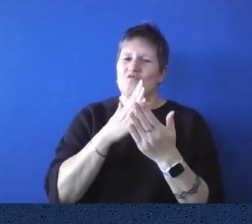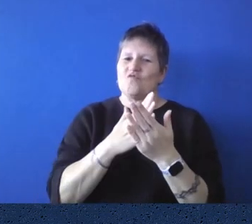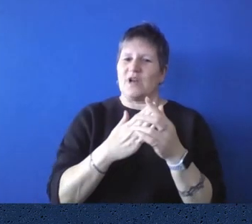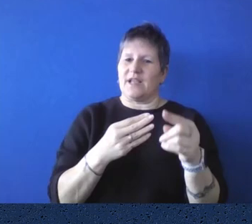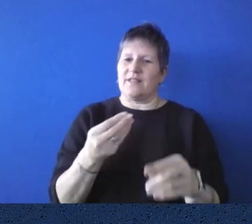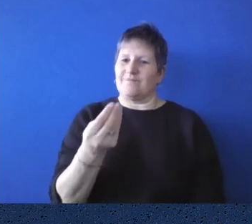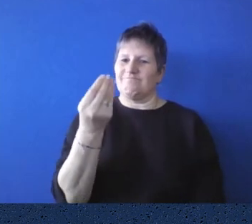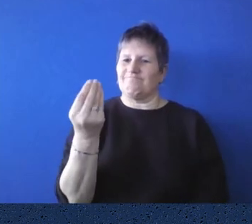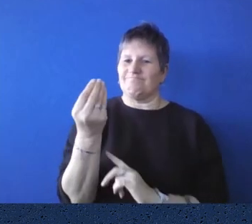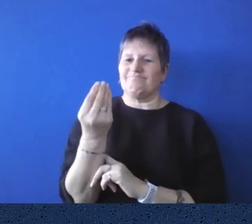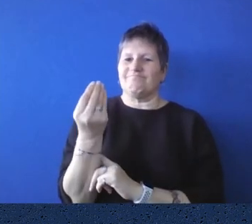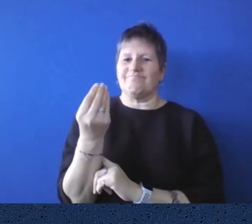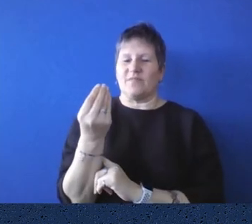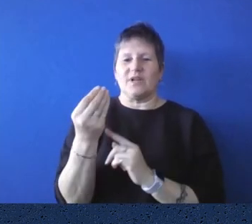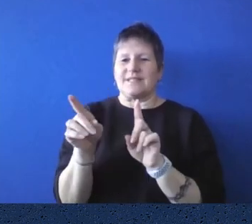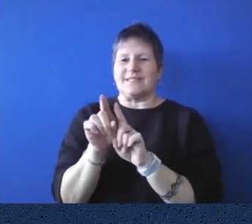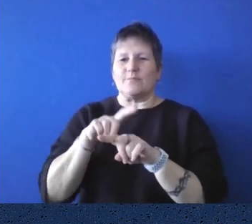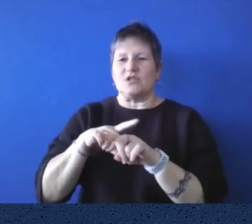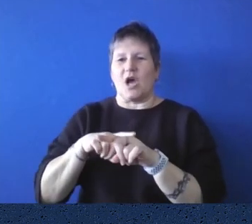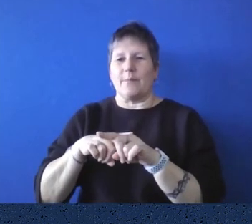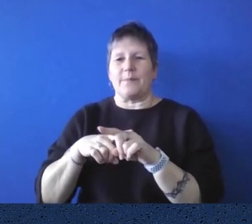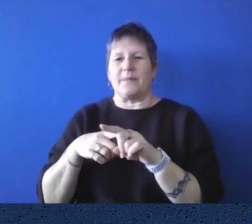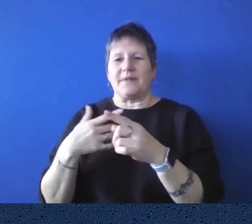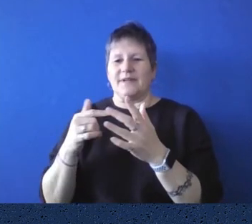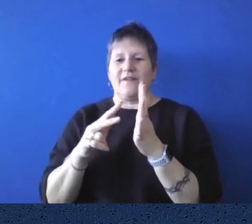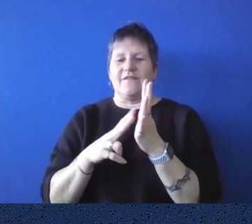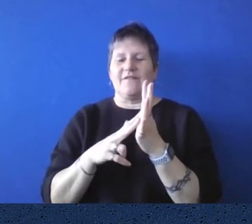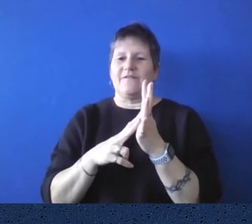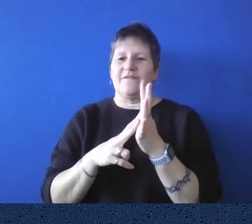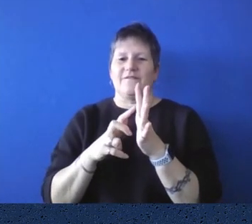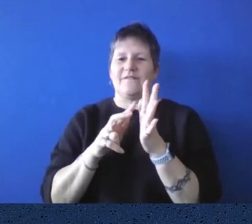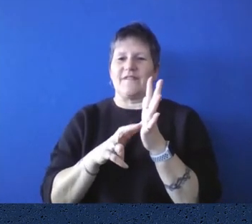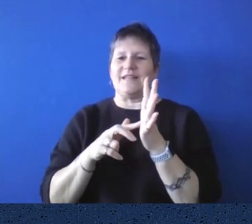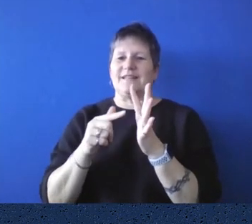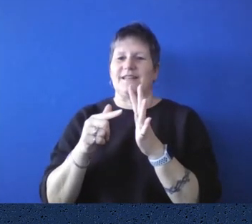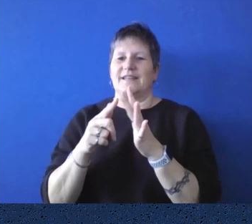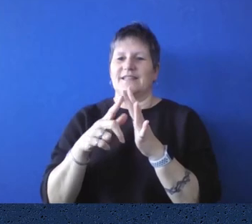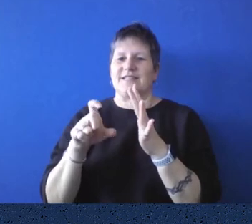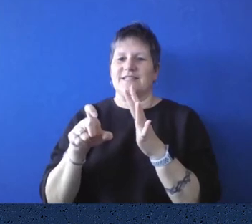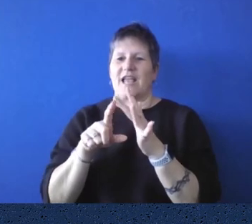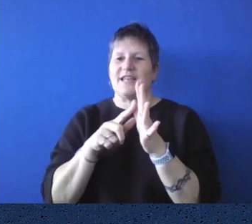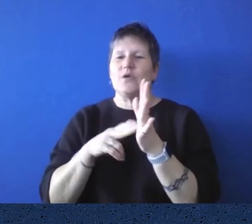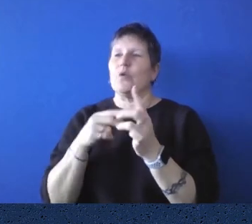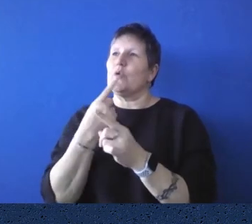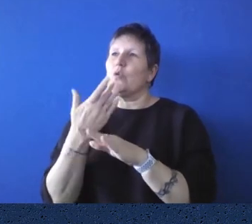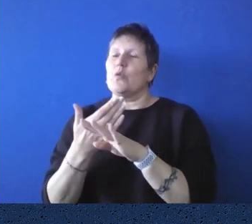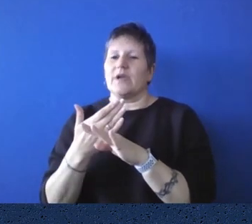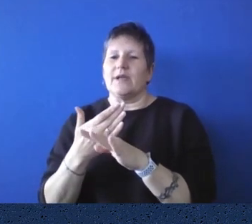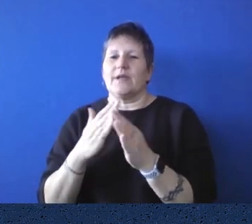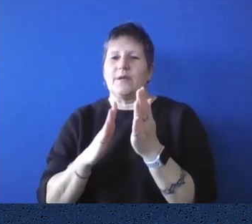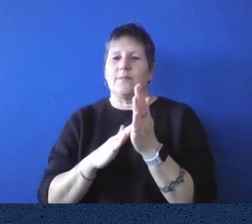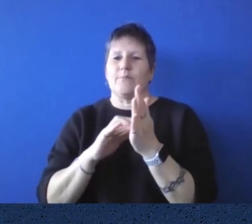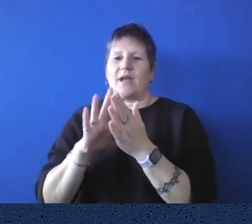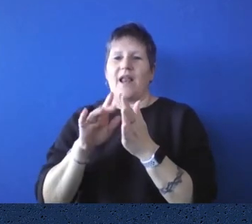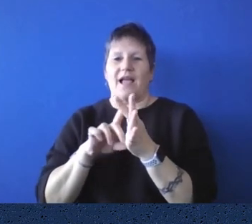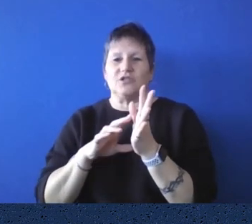and it's published at the time of Renaissance. So the same sort of people who were working at that time were Leonardo, Leonardo da Vinci, Michelangelo, Raphael.